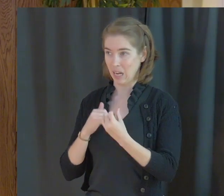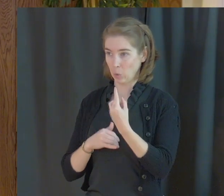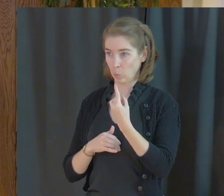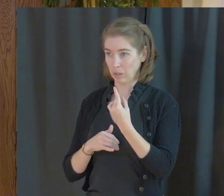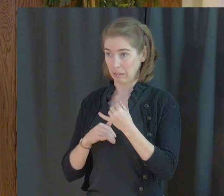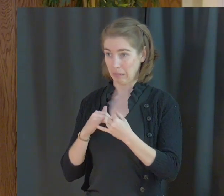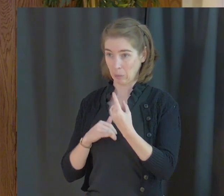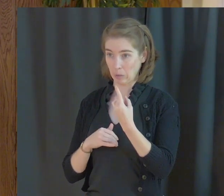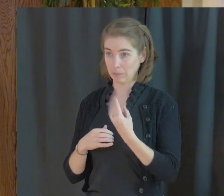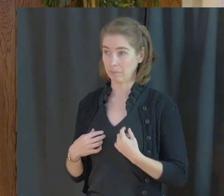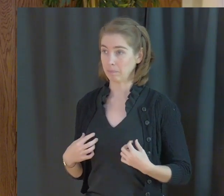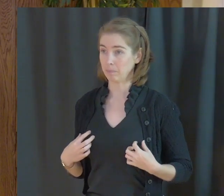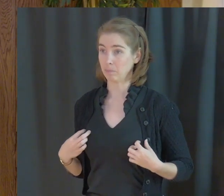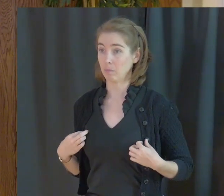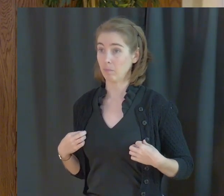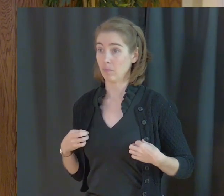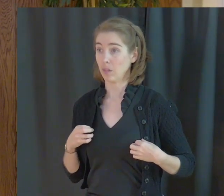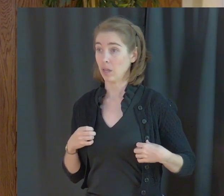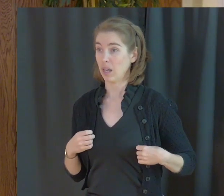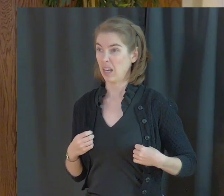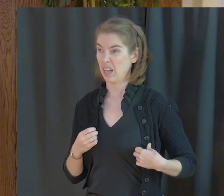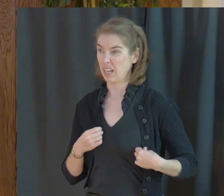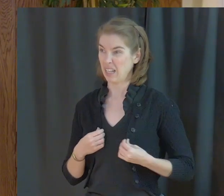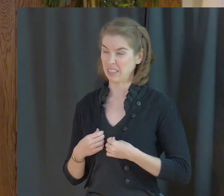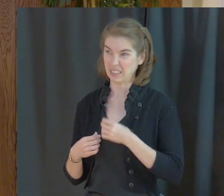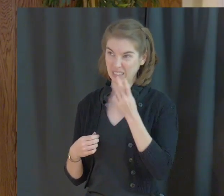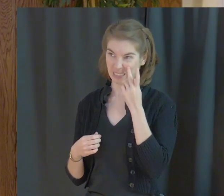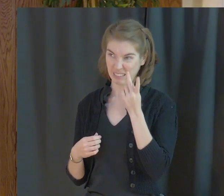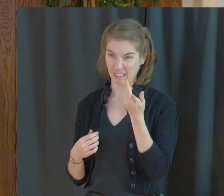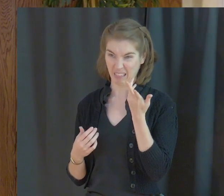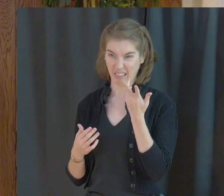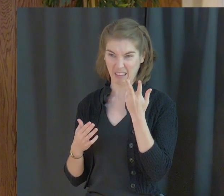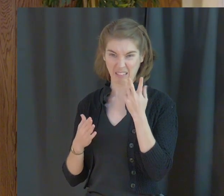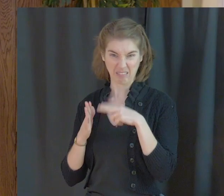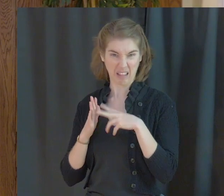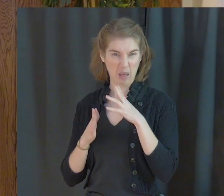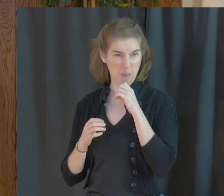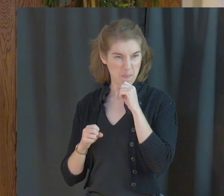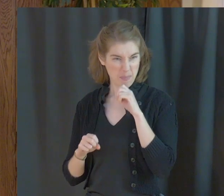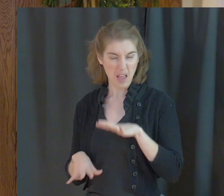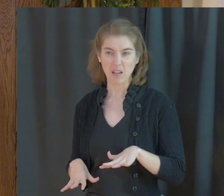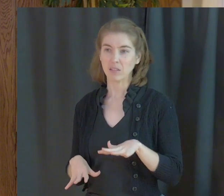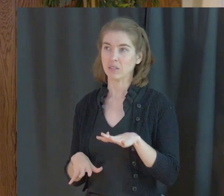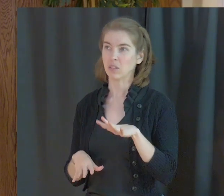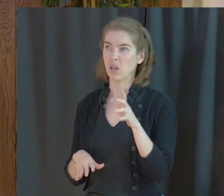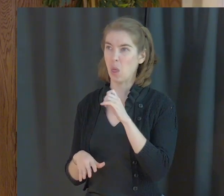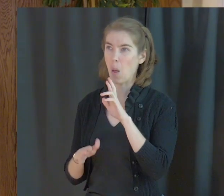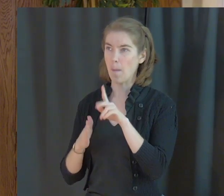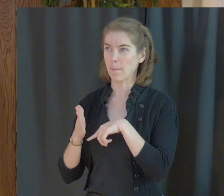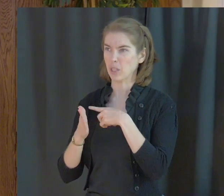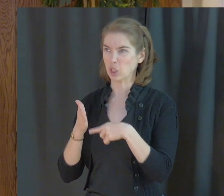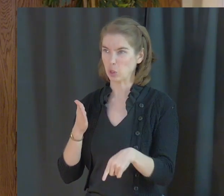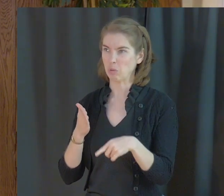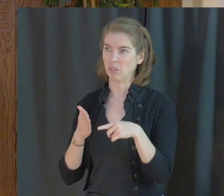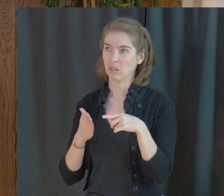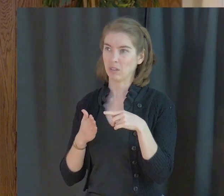And this is one of those that I look at and I think, what? Blessed are those who are persecuted.